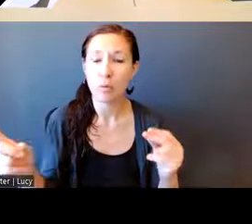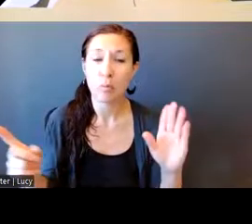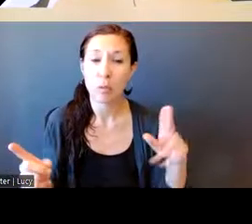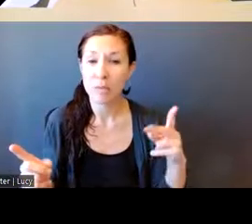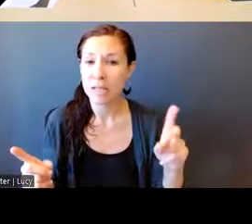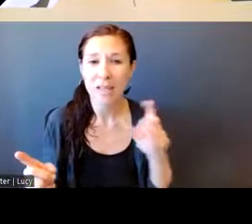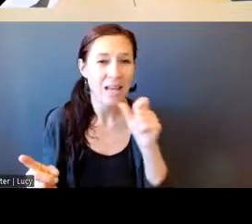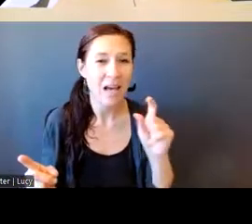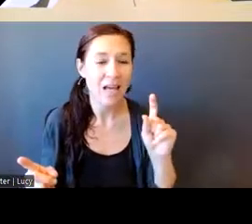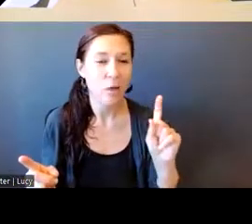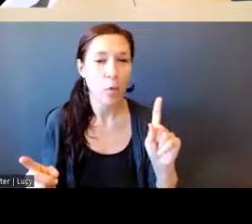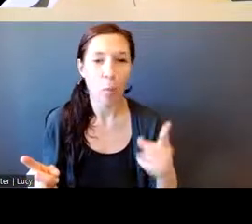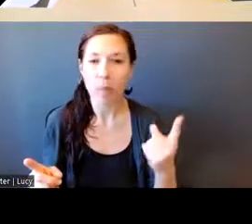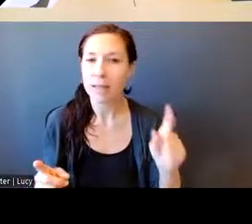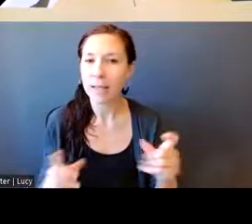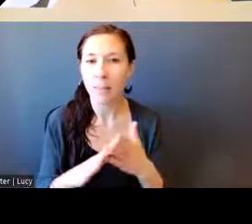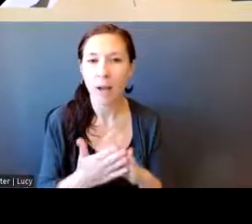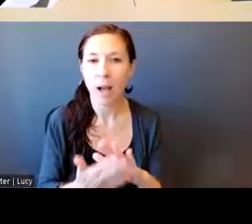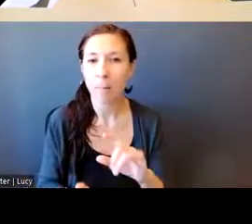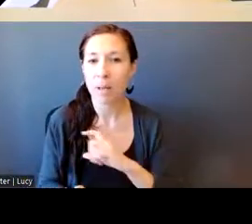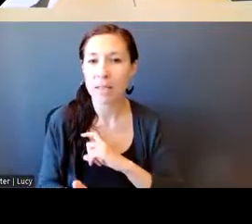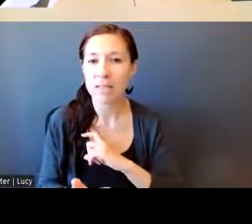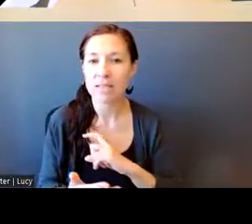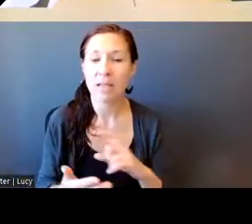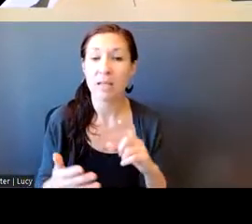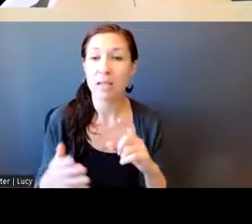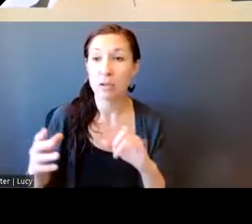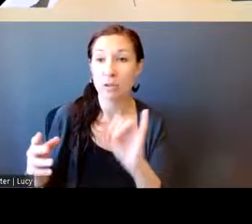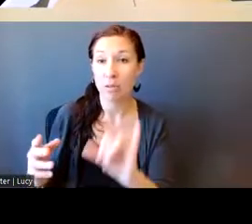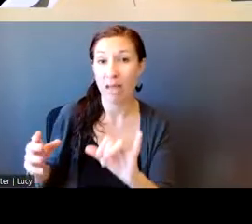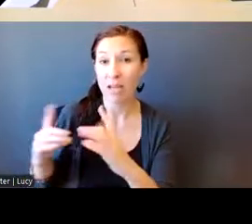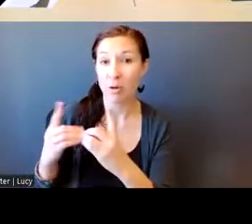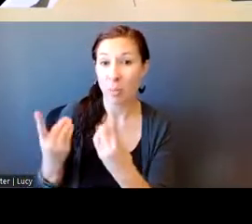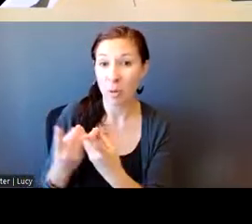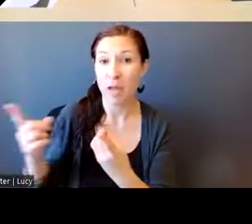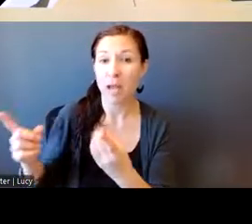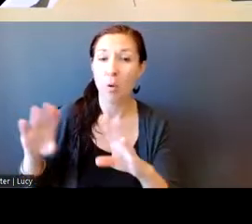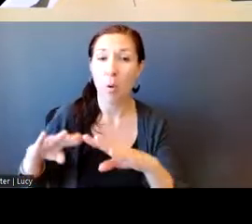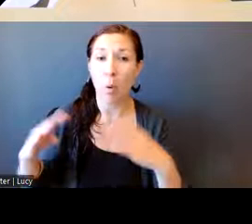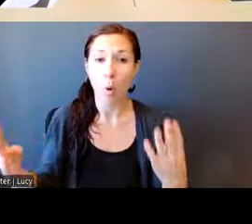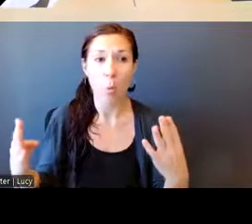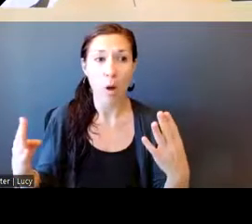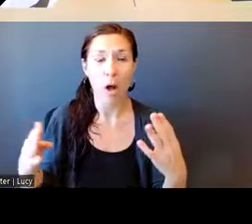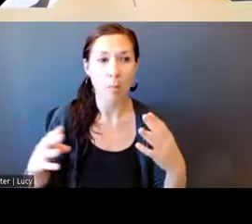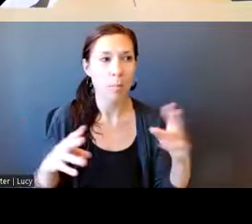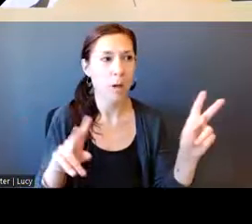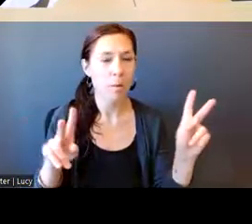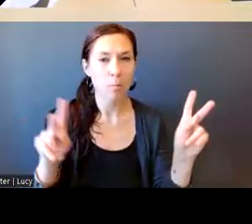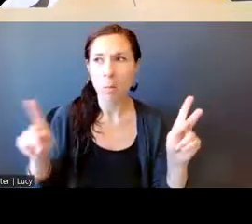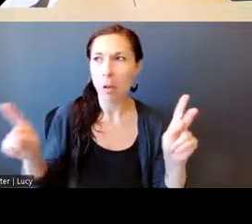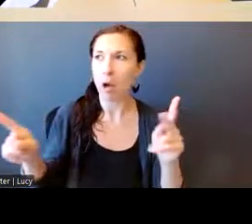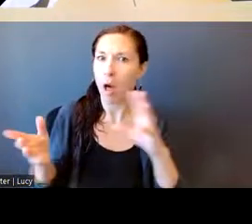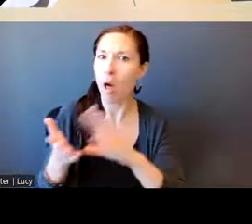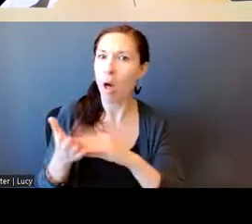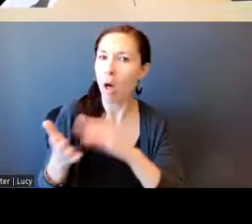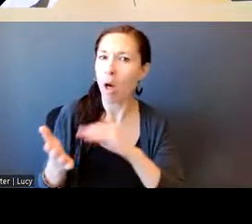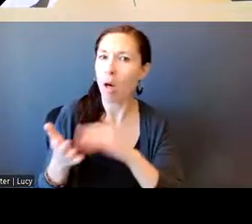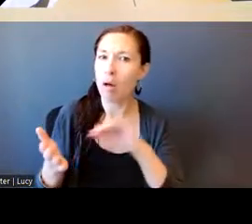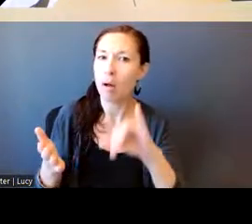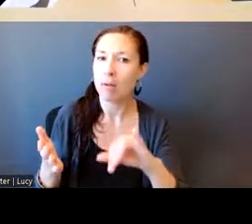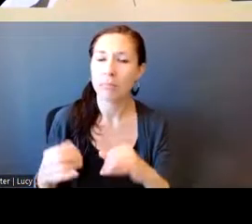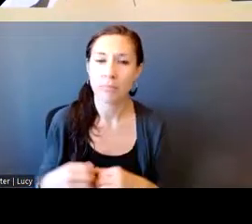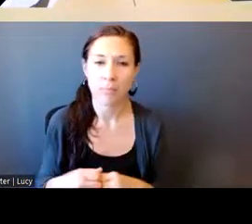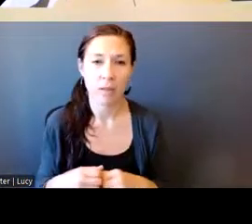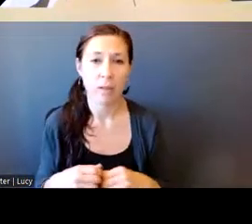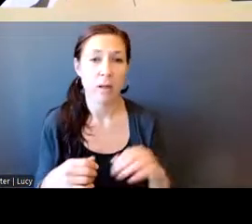and so really opening up that world to the rest of the community is going to be important work that we do. Um, so we will continue to